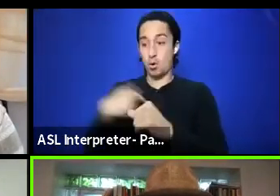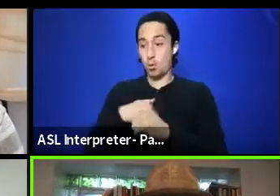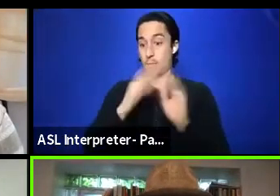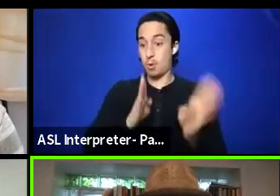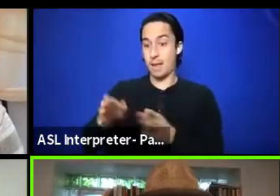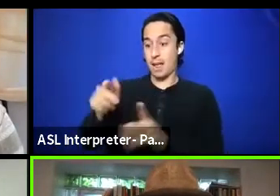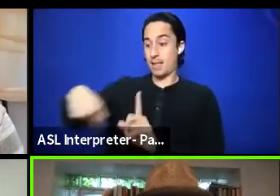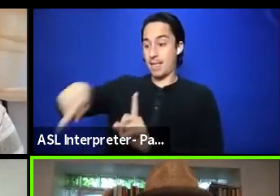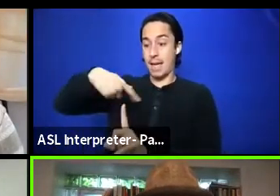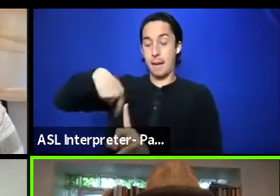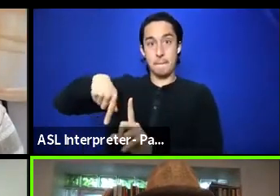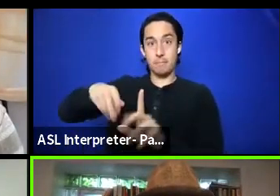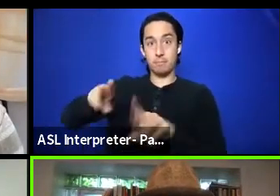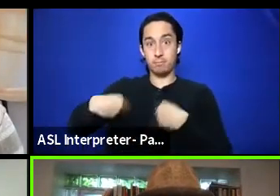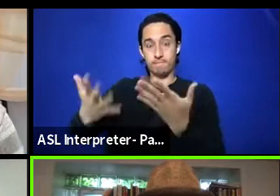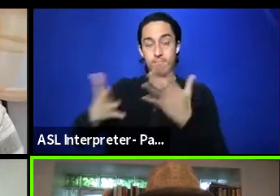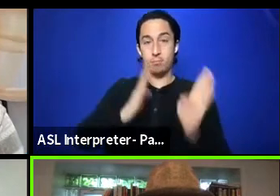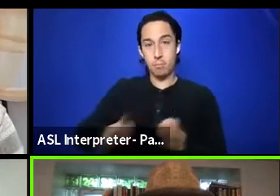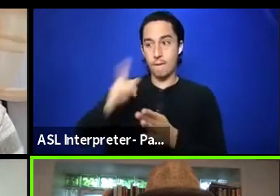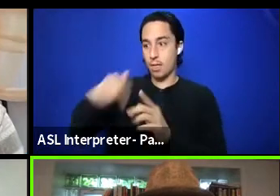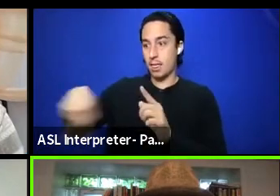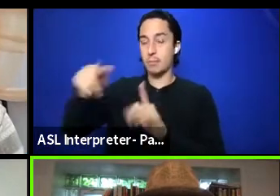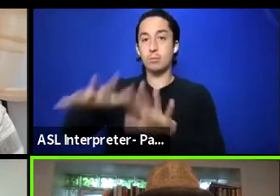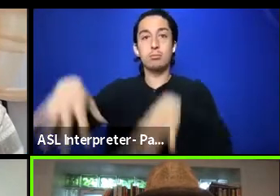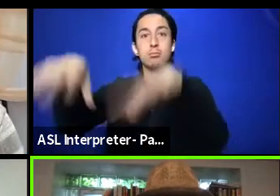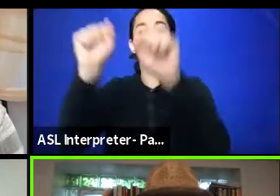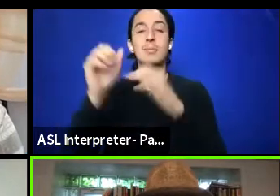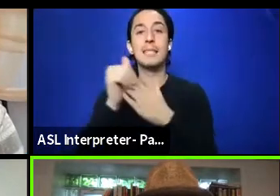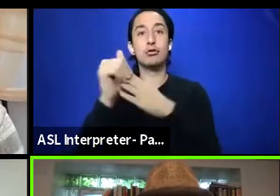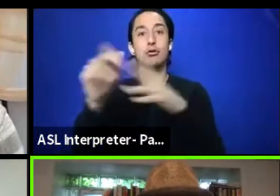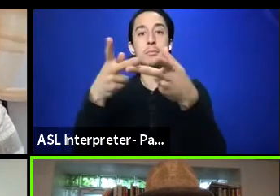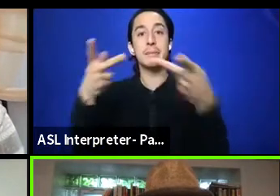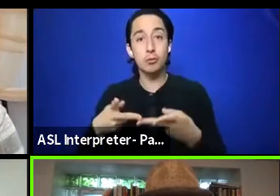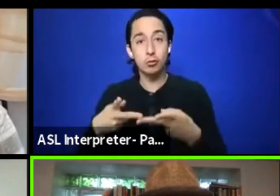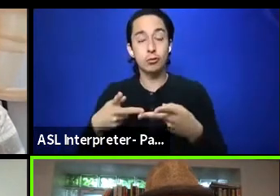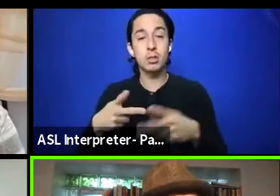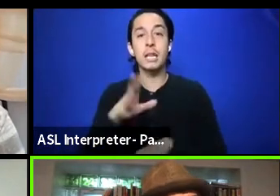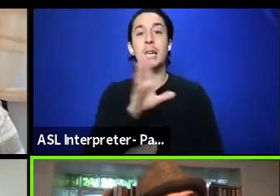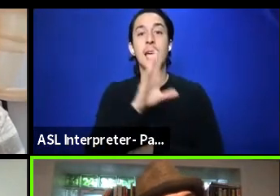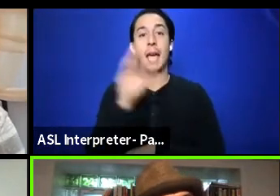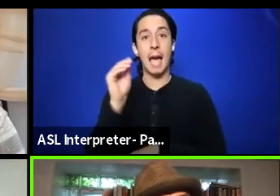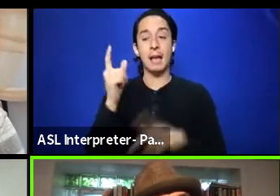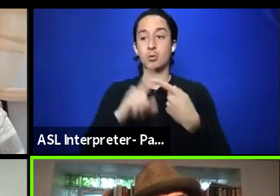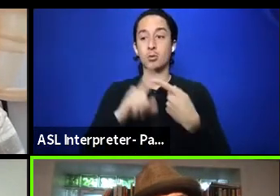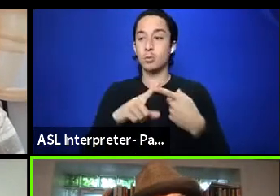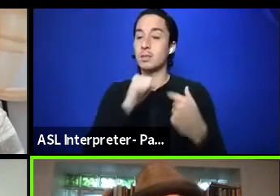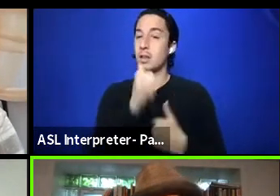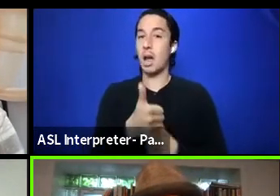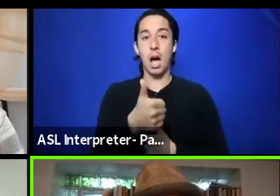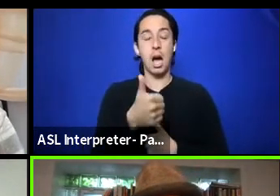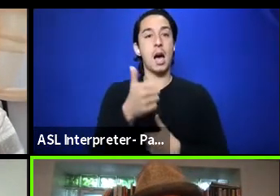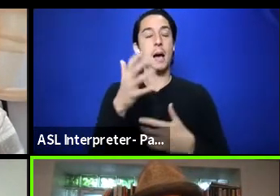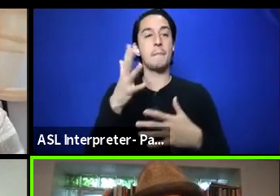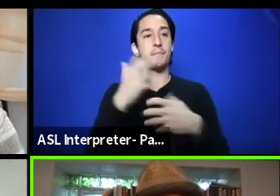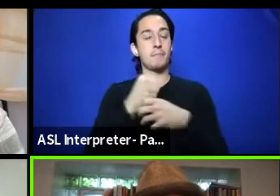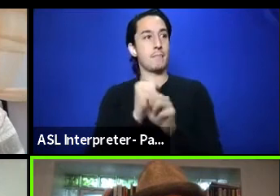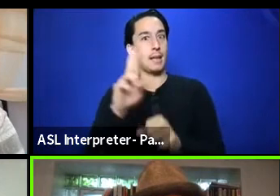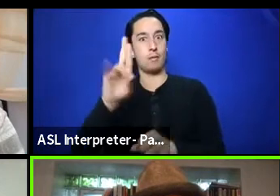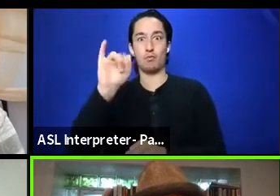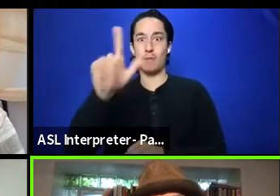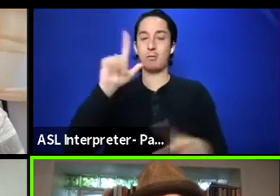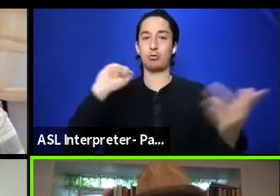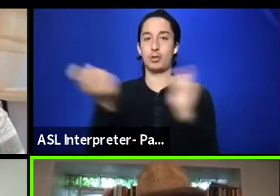be in the leadership positions and to not make the radical shift